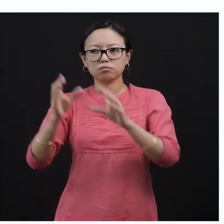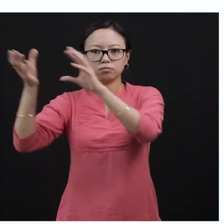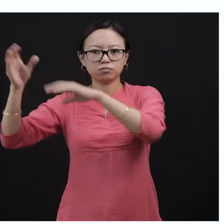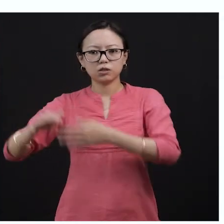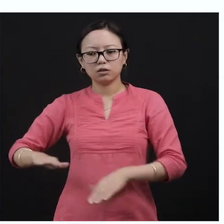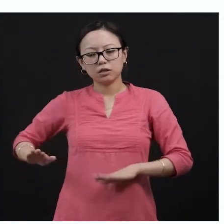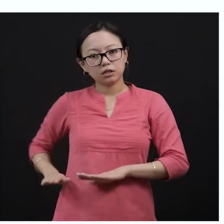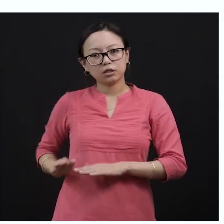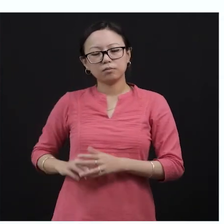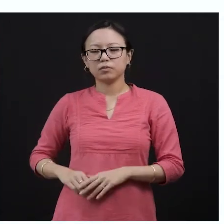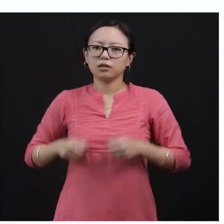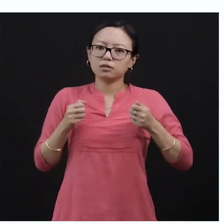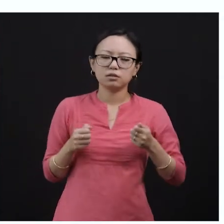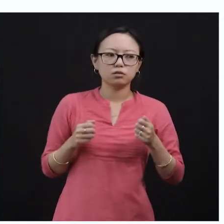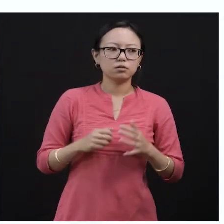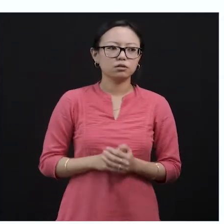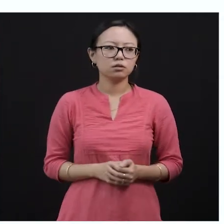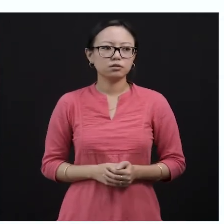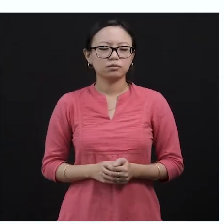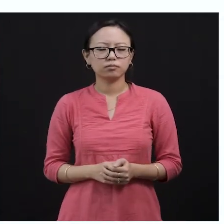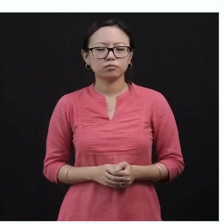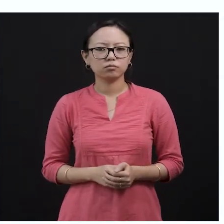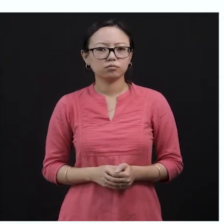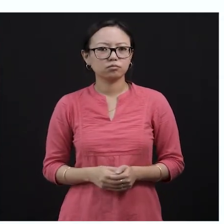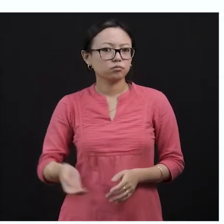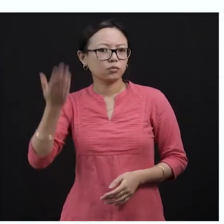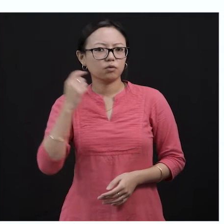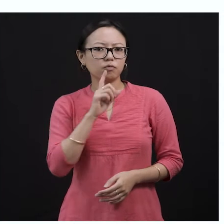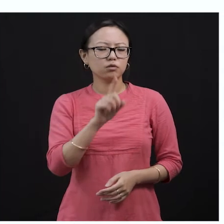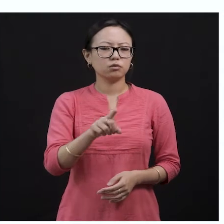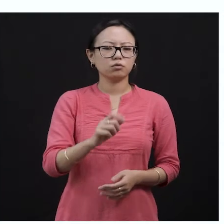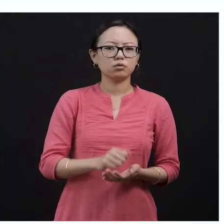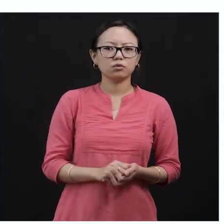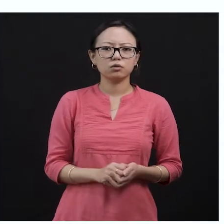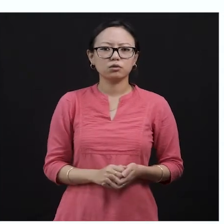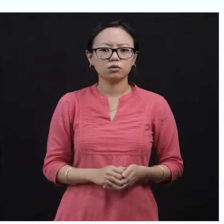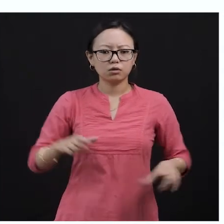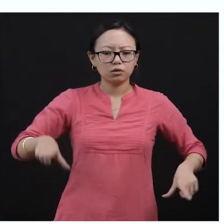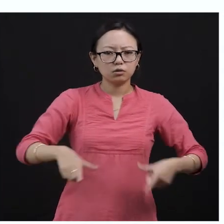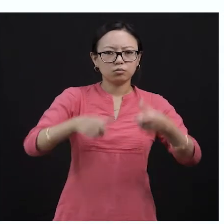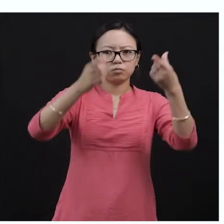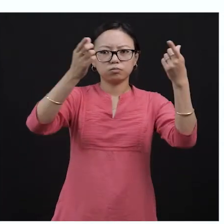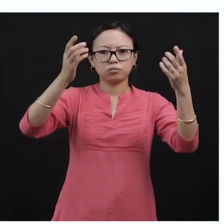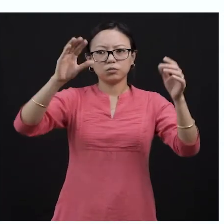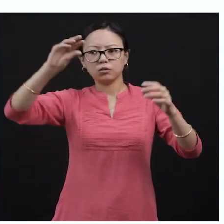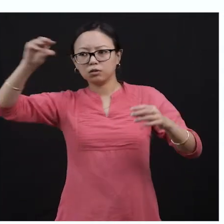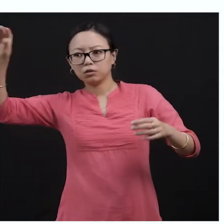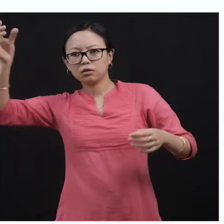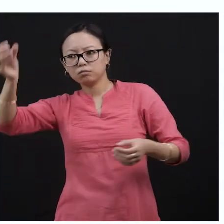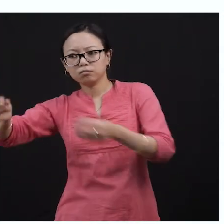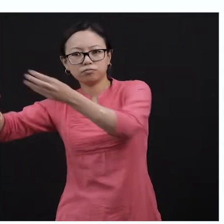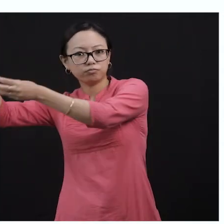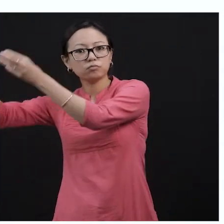told you, right? I've already told you that the branches of banyans will hang down the roots, and it will bring another new